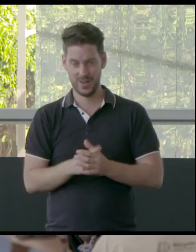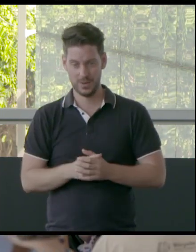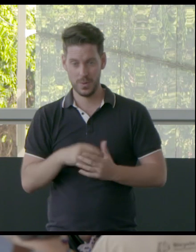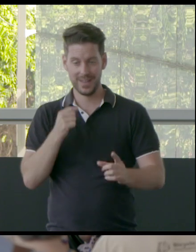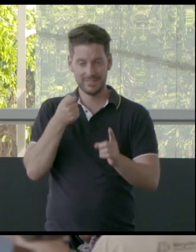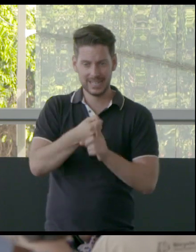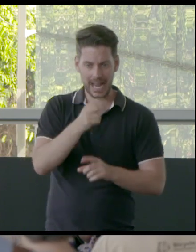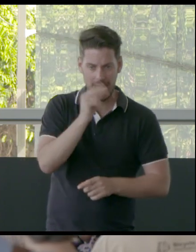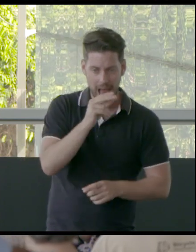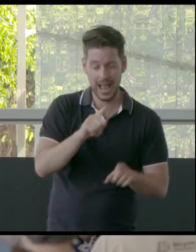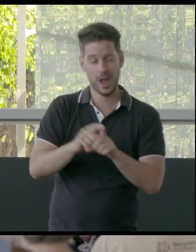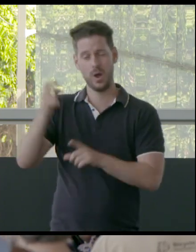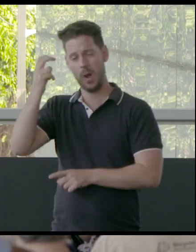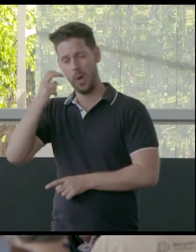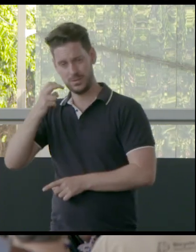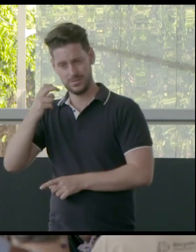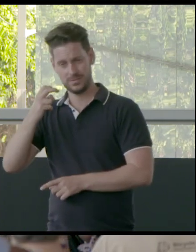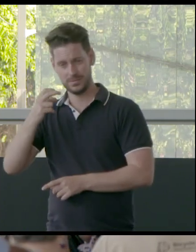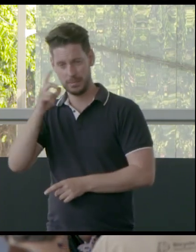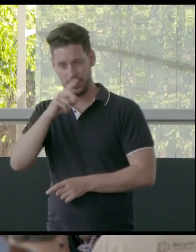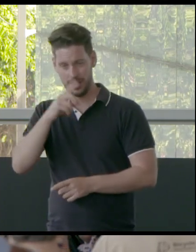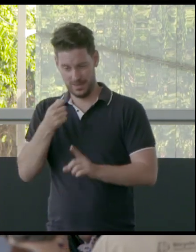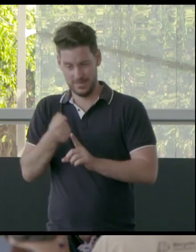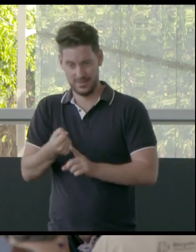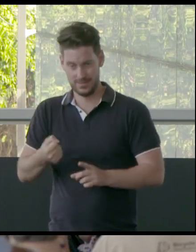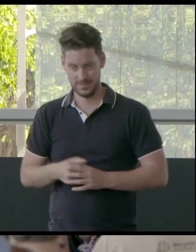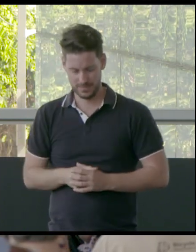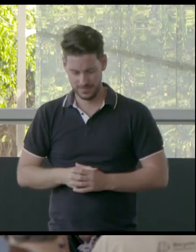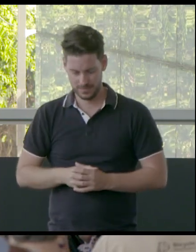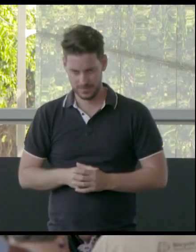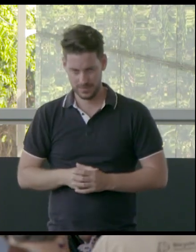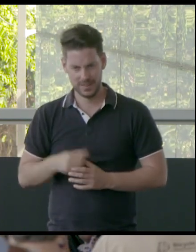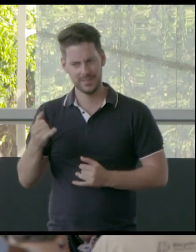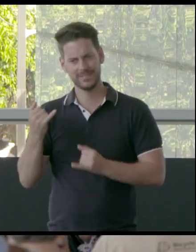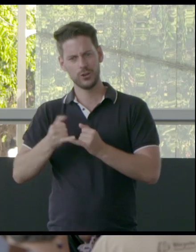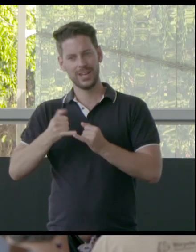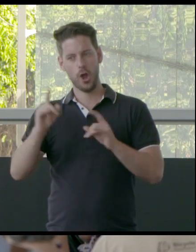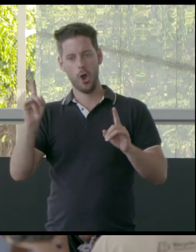people and old people. They're very much contemporary, contemporary works.